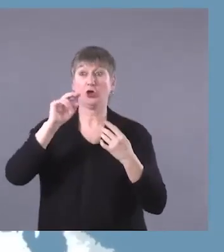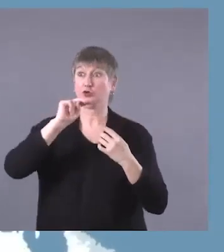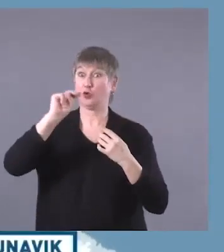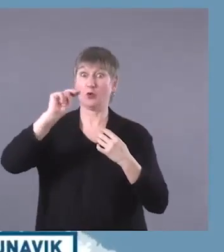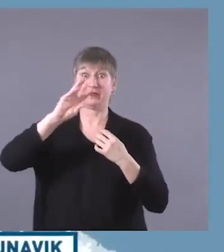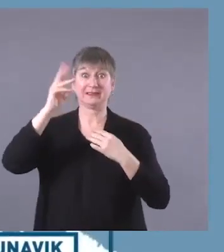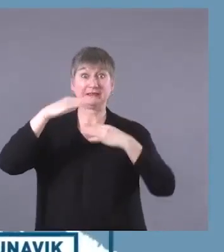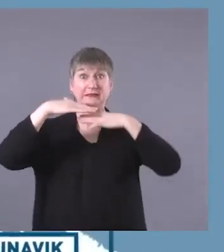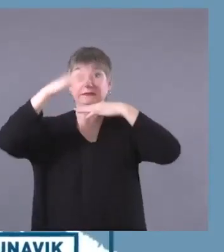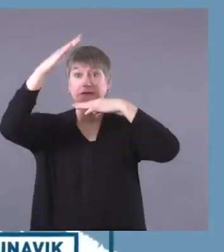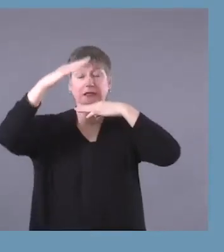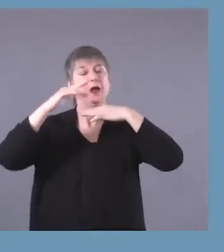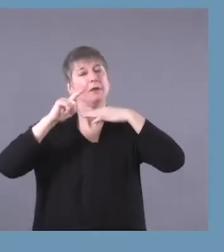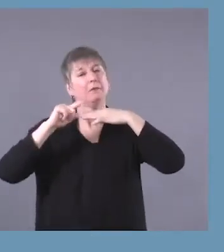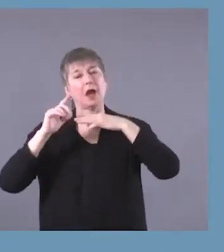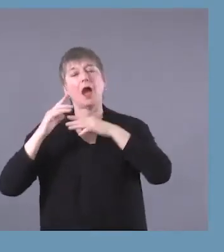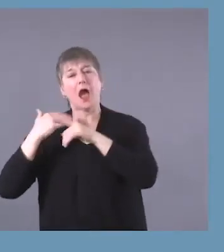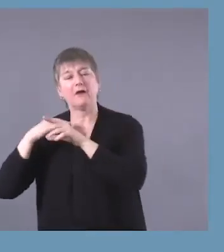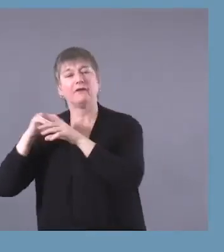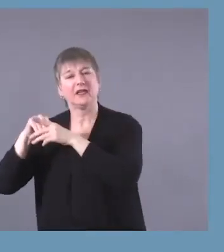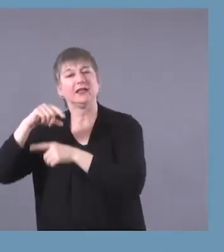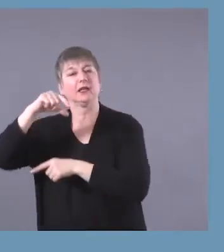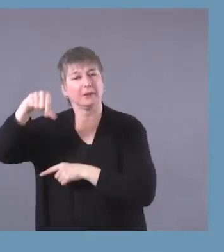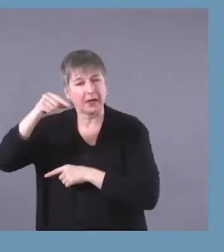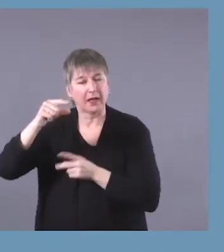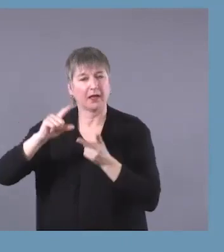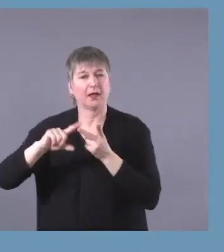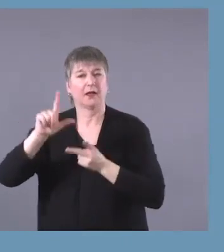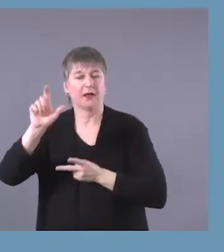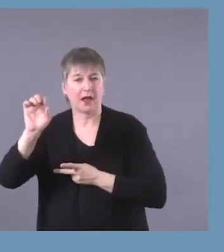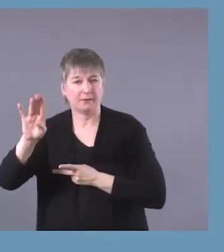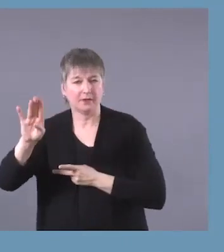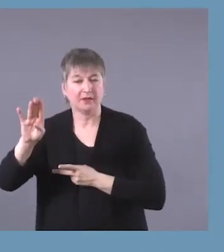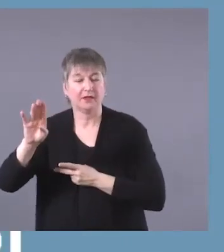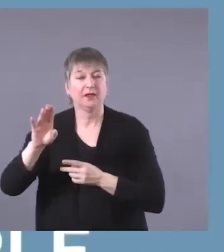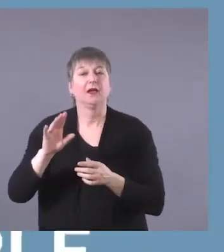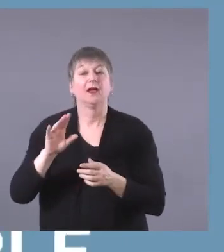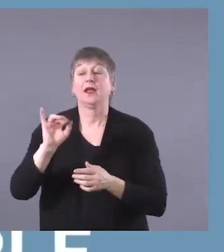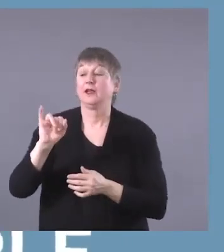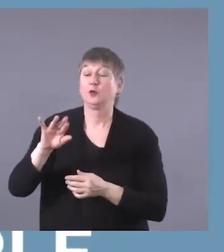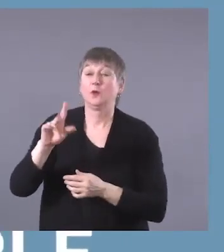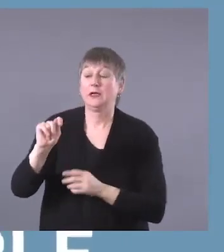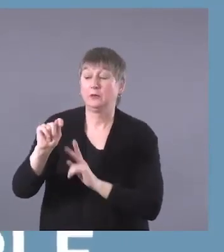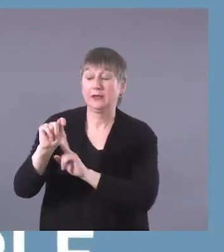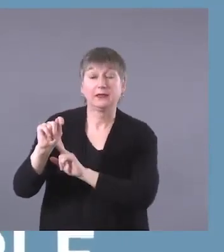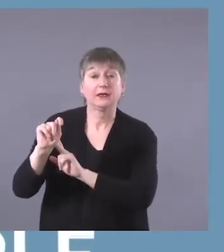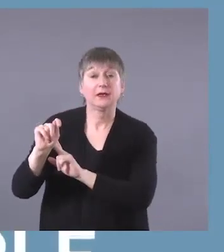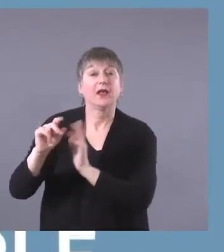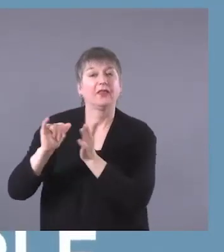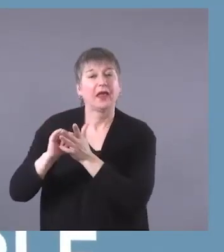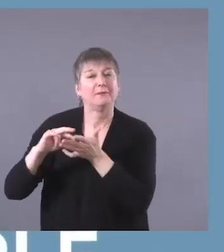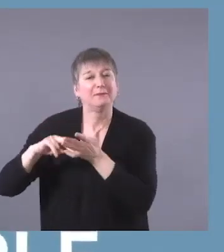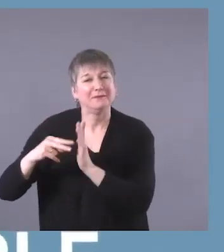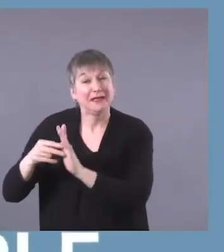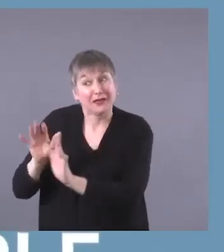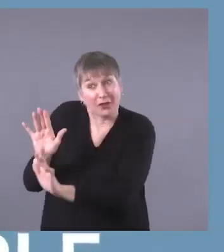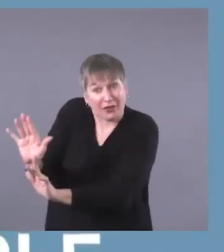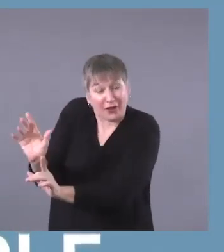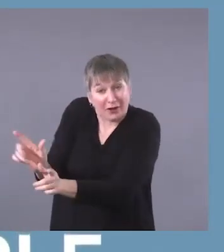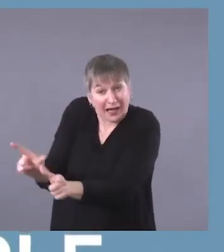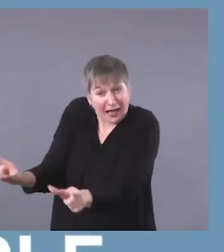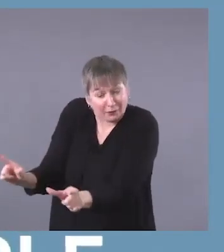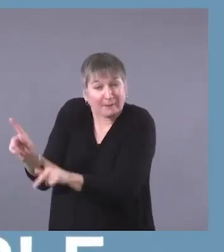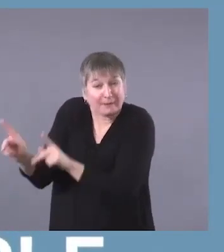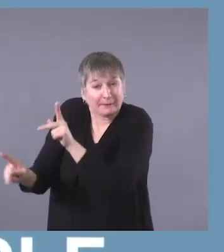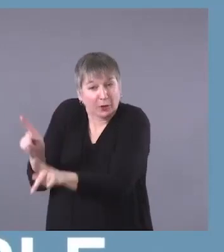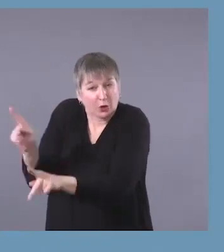in both Quebec and Labrador. In the Inuit language, Inuktitut, the word Inuit means people. And you might have heard the term Inuk before. Inuk means